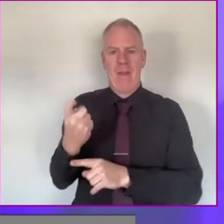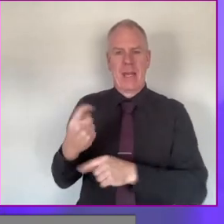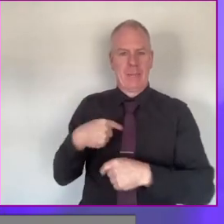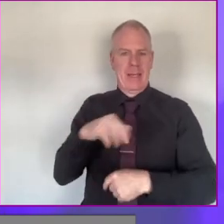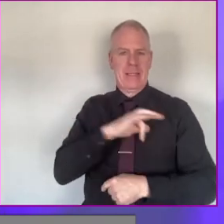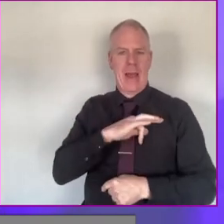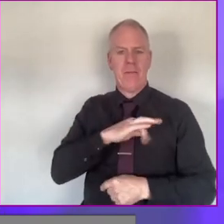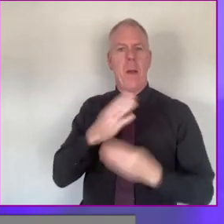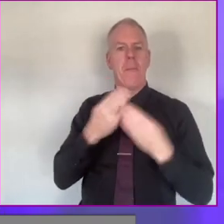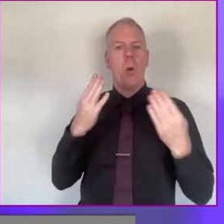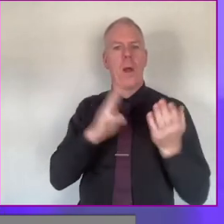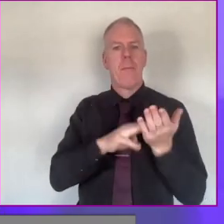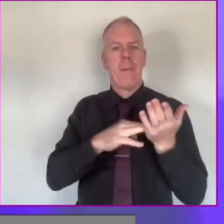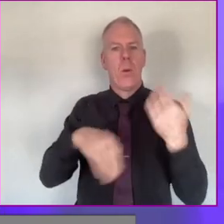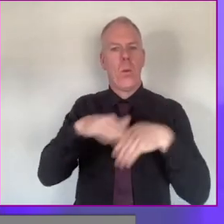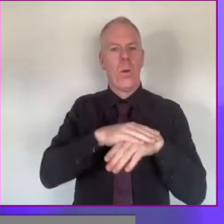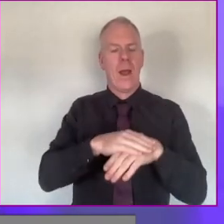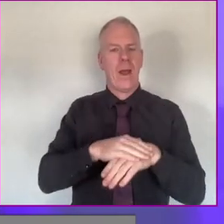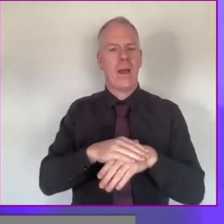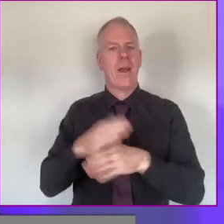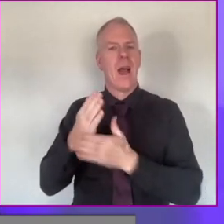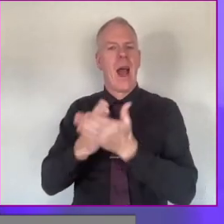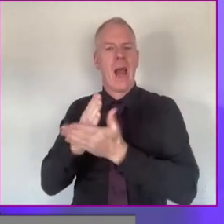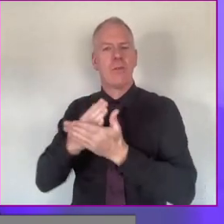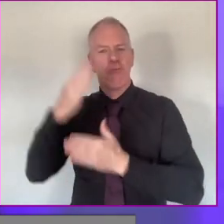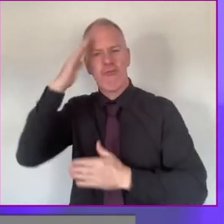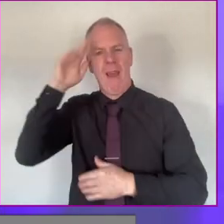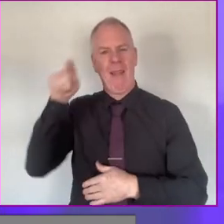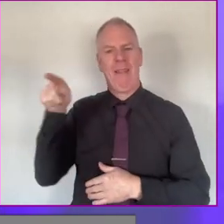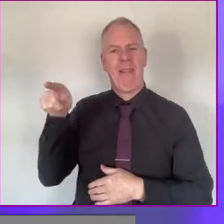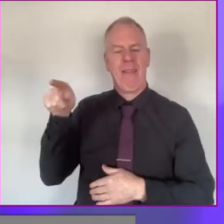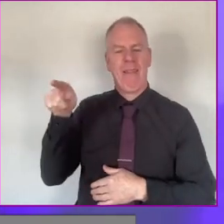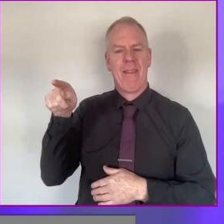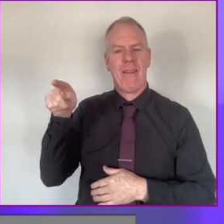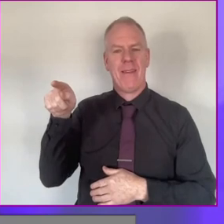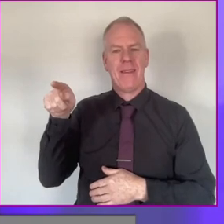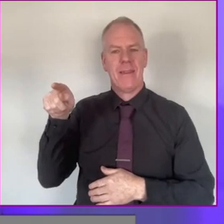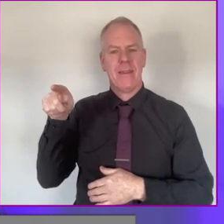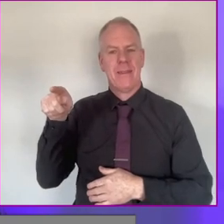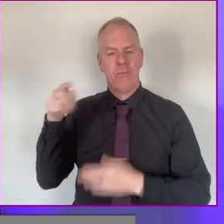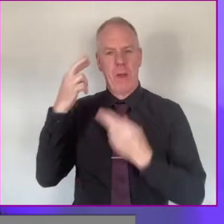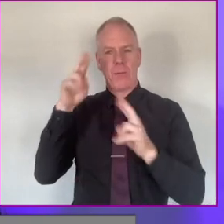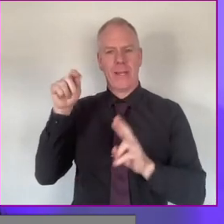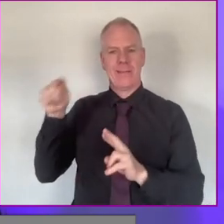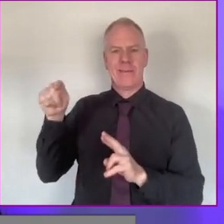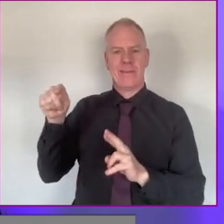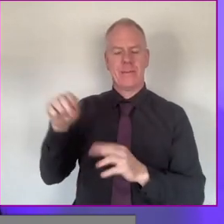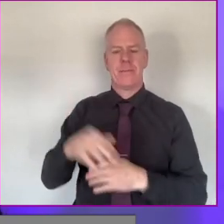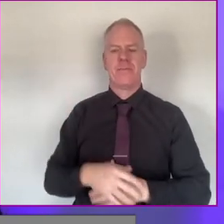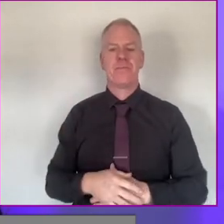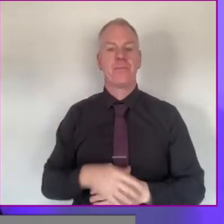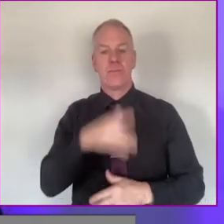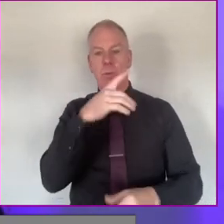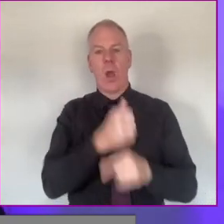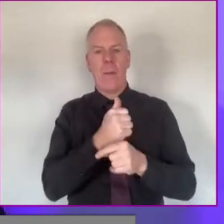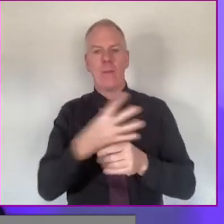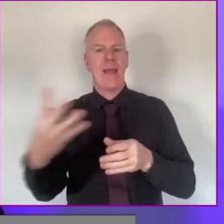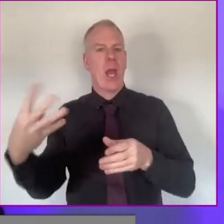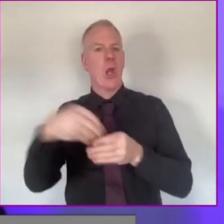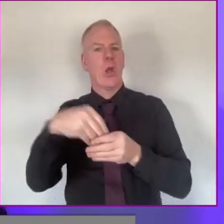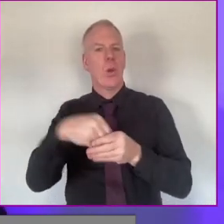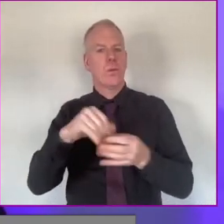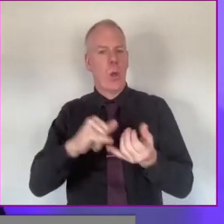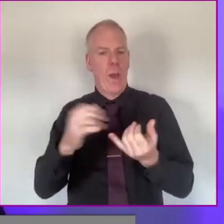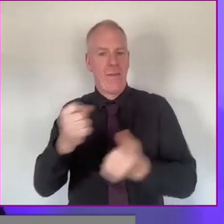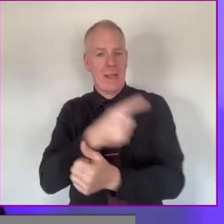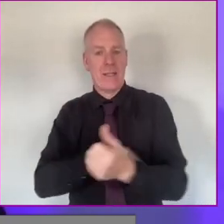invited here in my capacity as a board member of Irnrow there in Irish Rail. And I want to talk about the